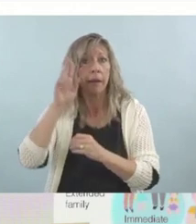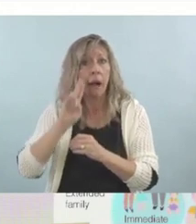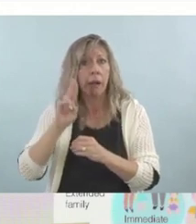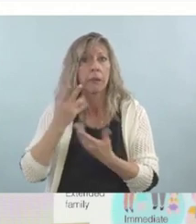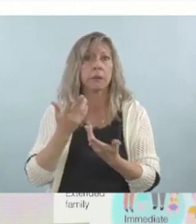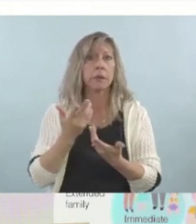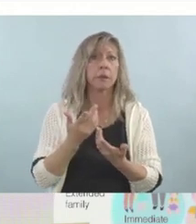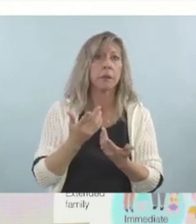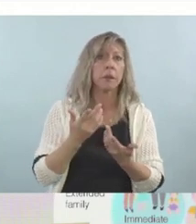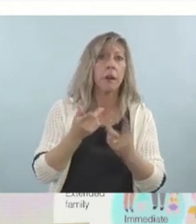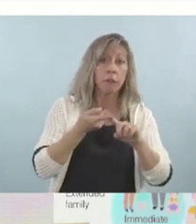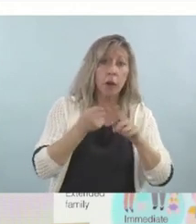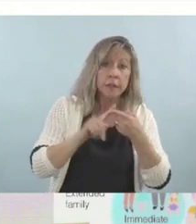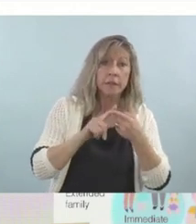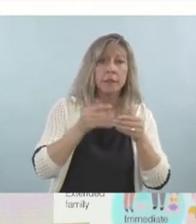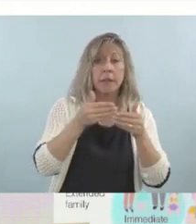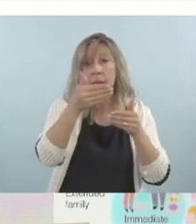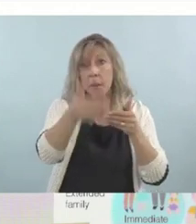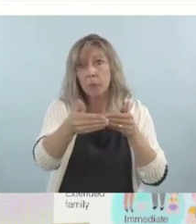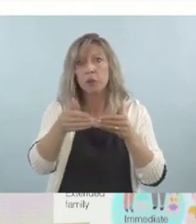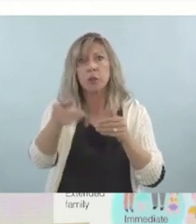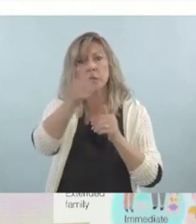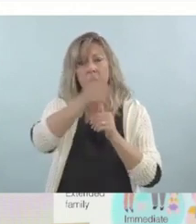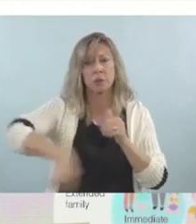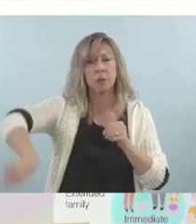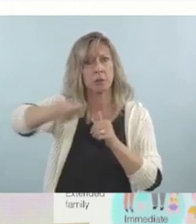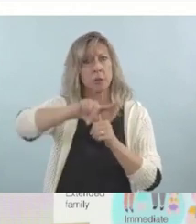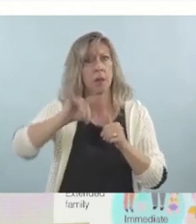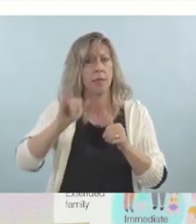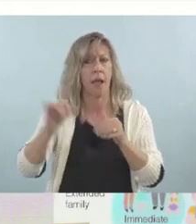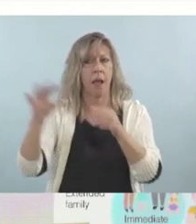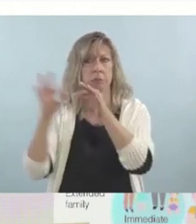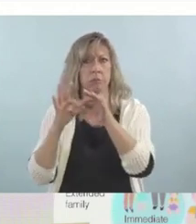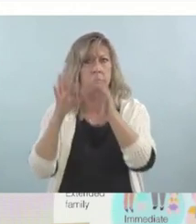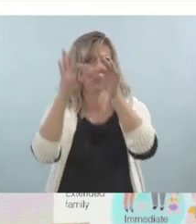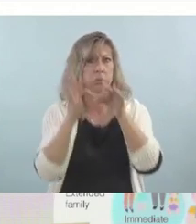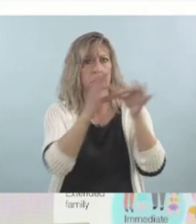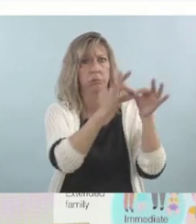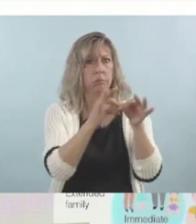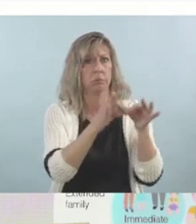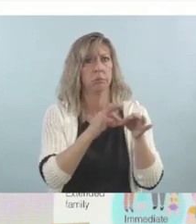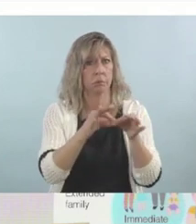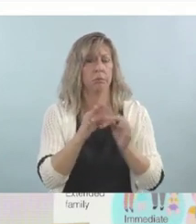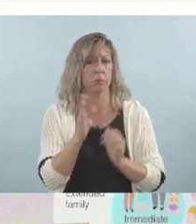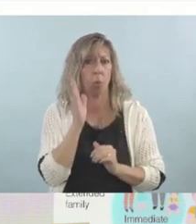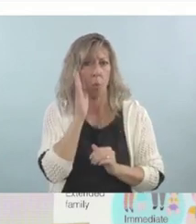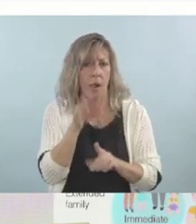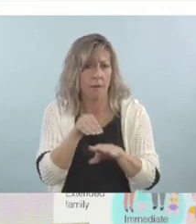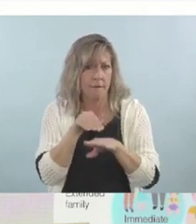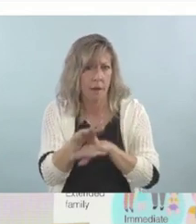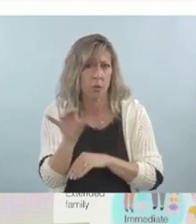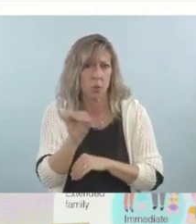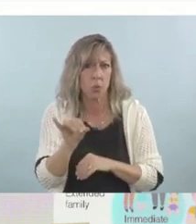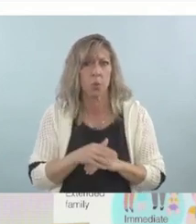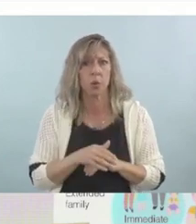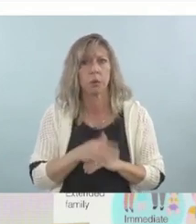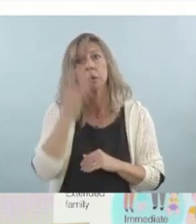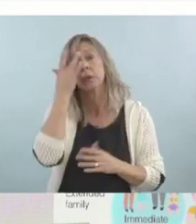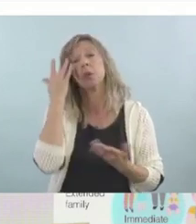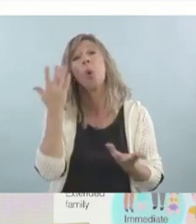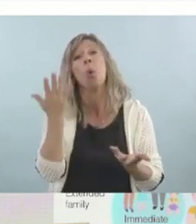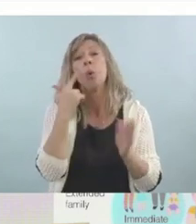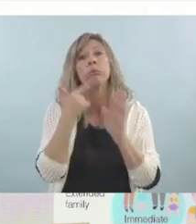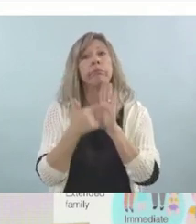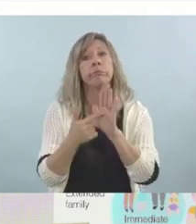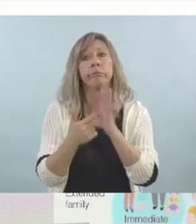example in case you're not catching it. Okay. If, if you're, if a, if a person is working a job where the boss says, you can't,